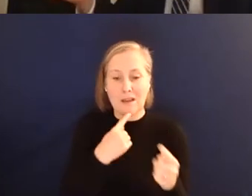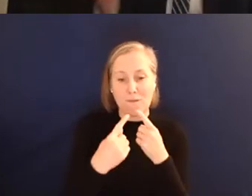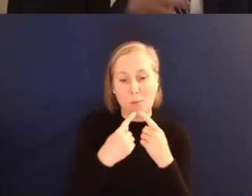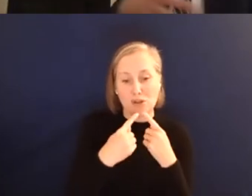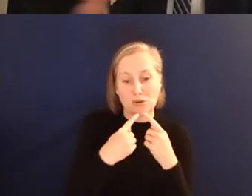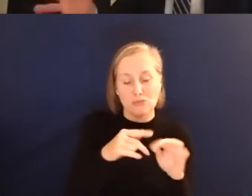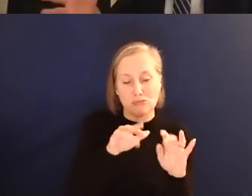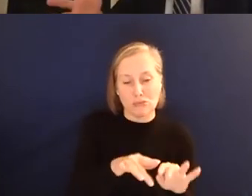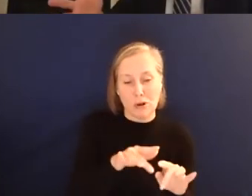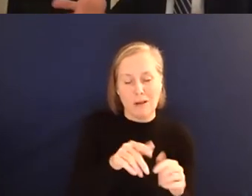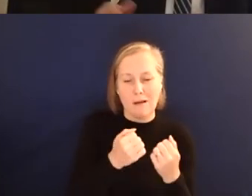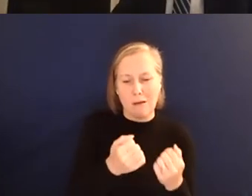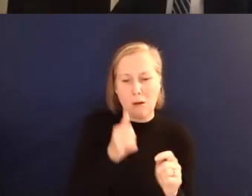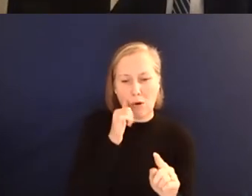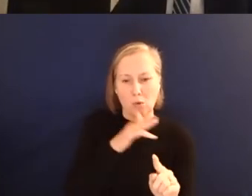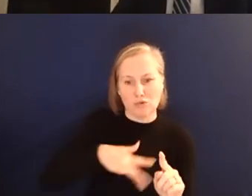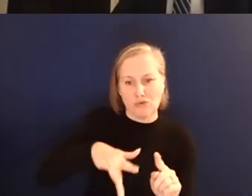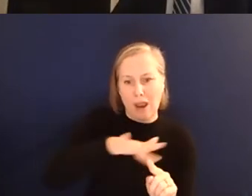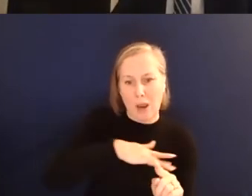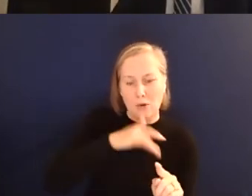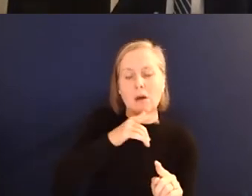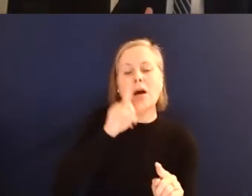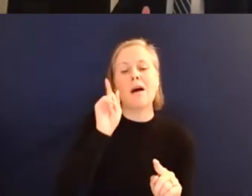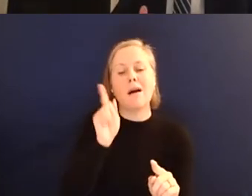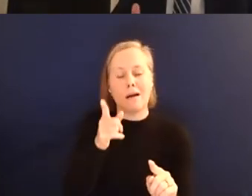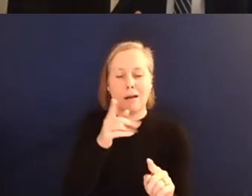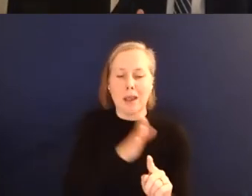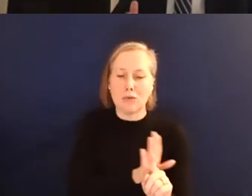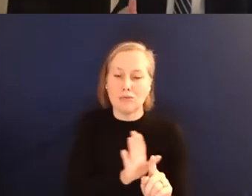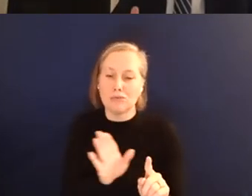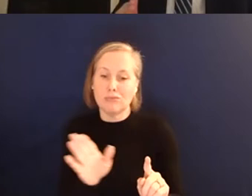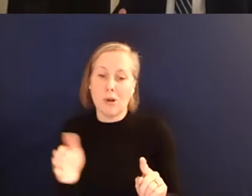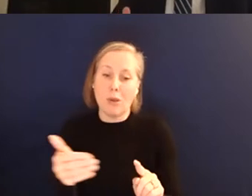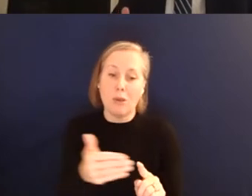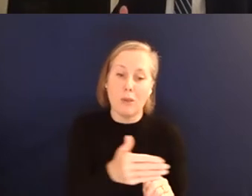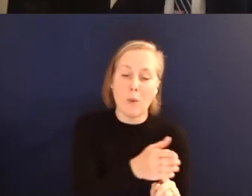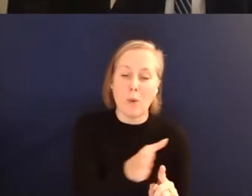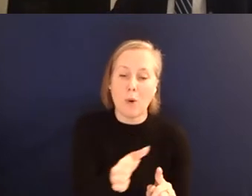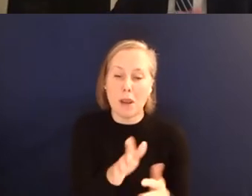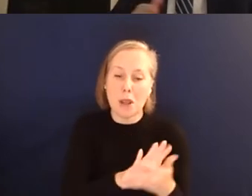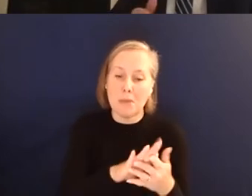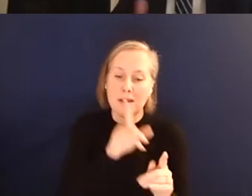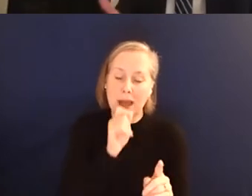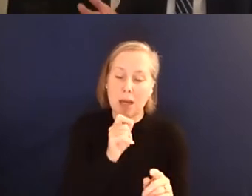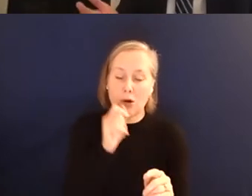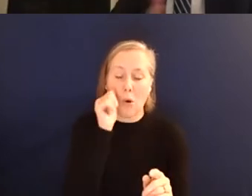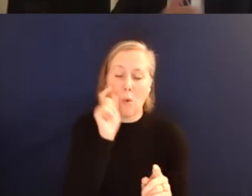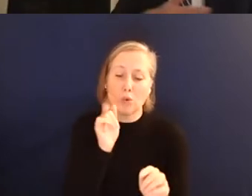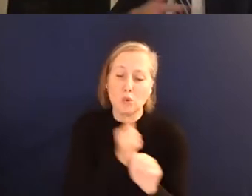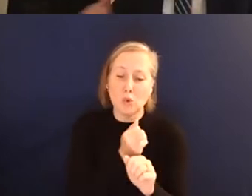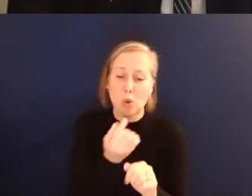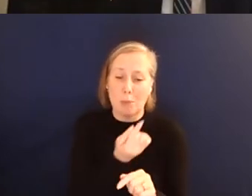vehicle knows what's around it, they can then form a path to decide, OK, what can I do to avoid any sort of